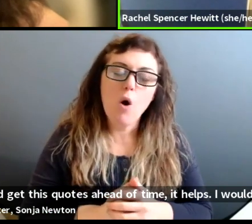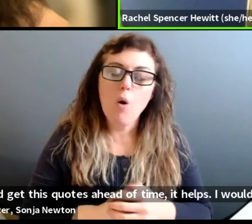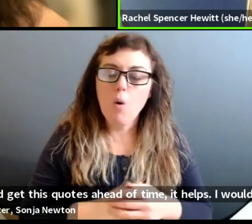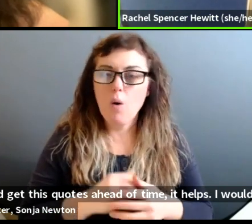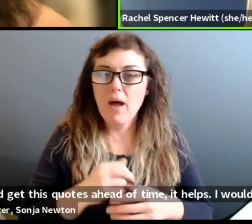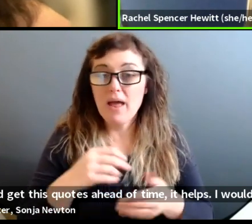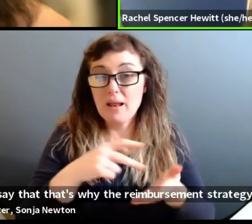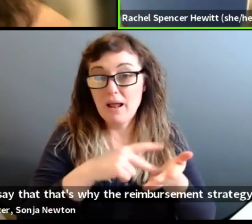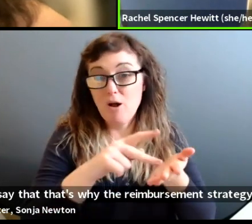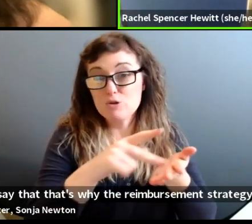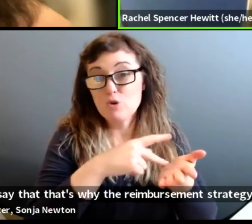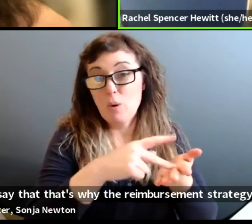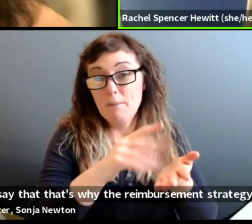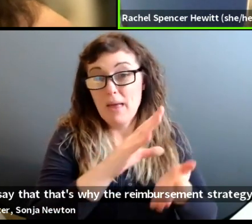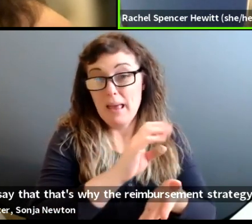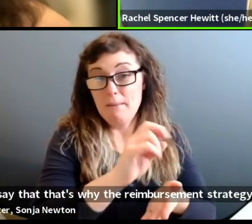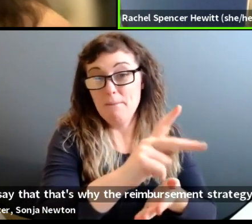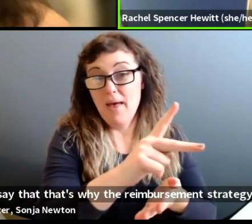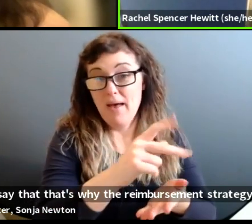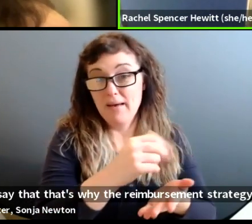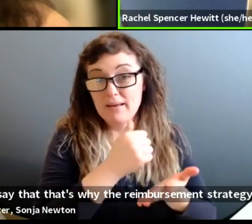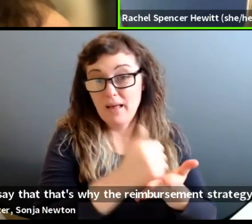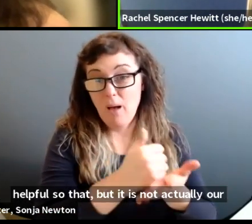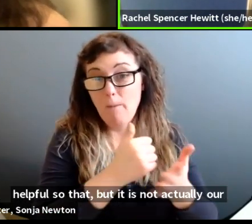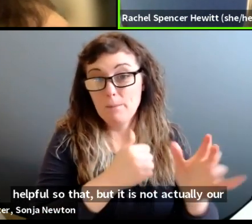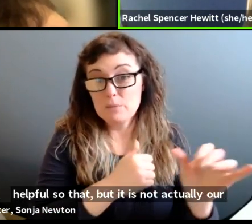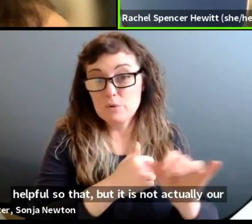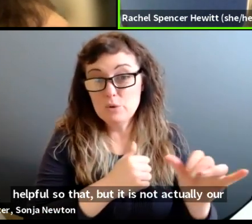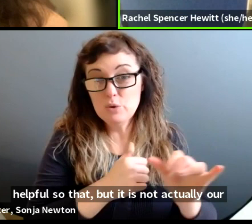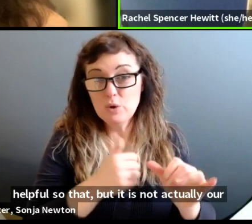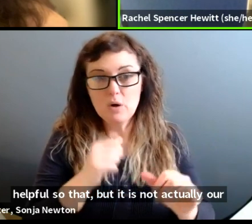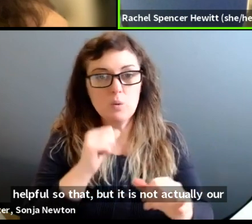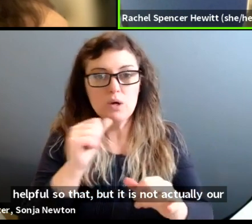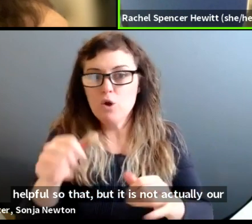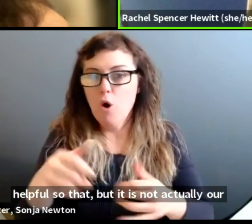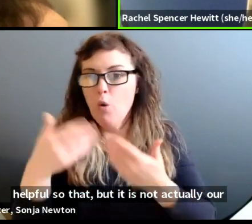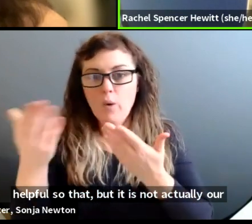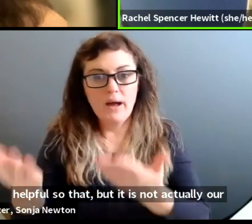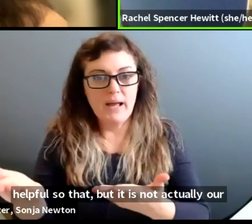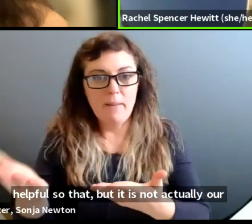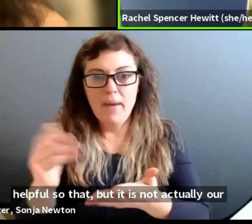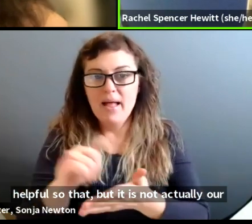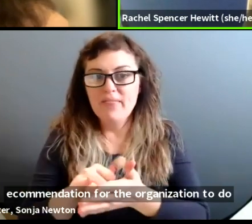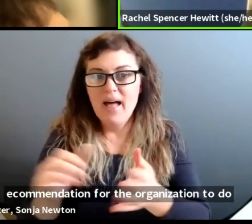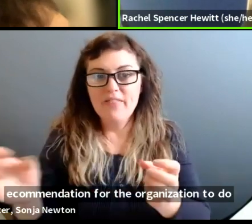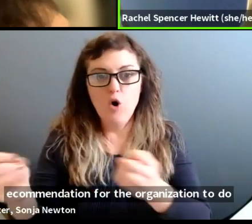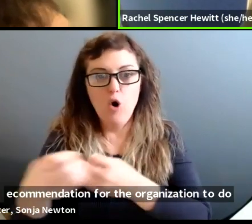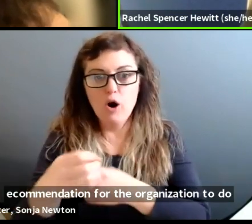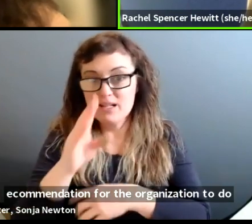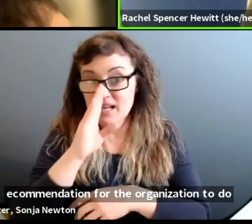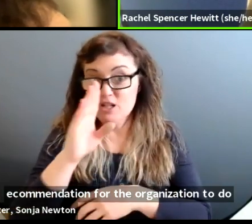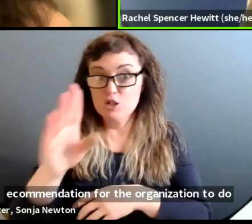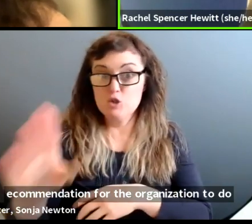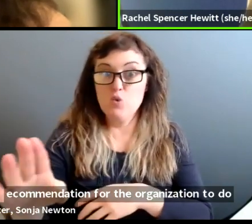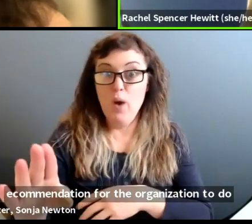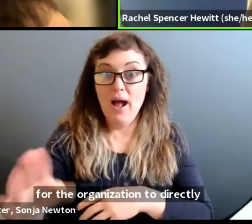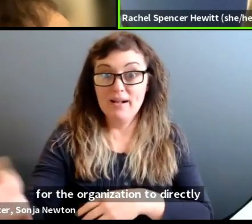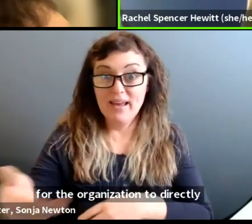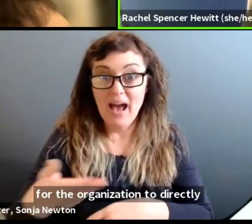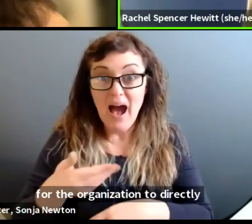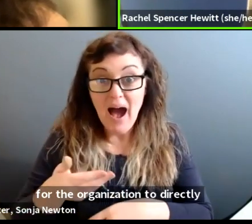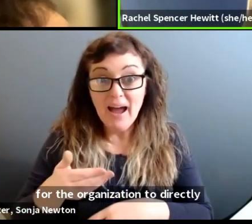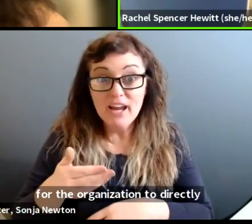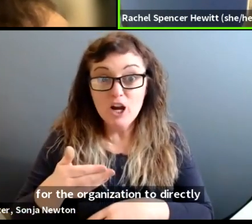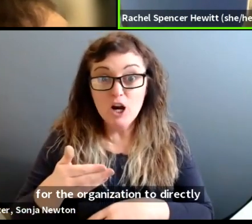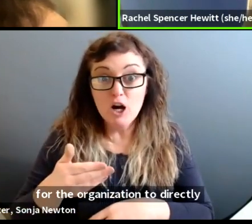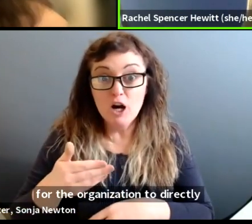I, it is not actually our recommendation for the organization to, um, directly hire the sitters. If insurance